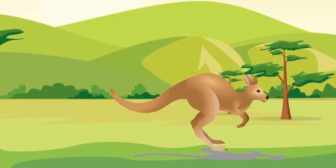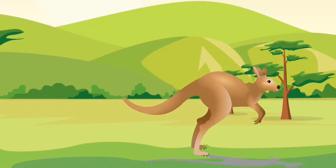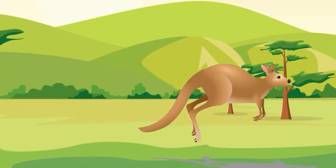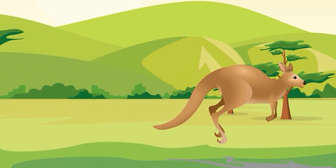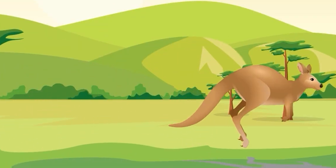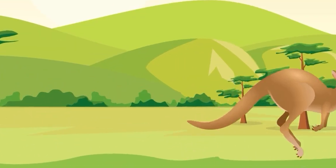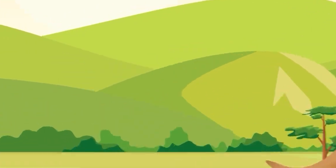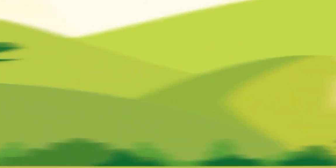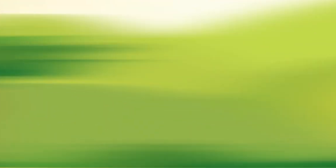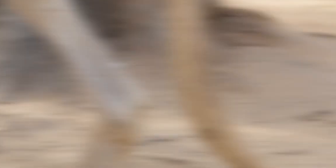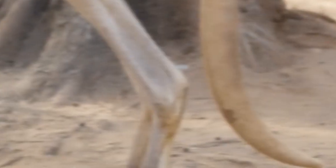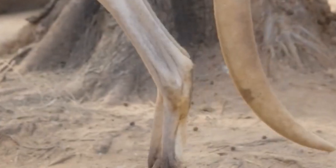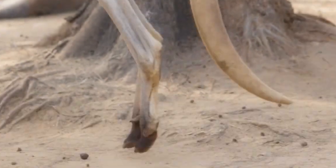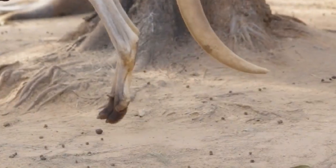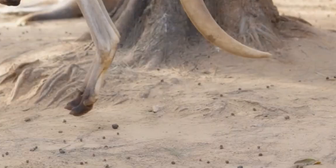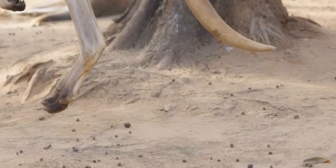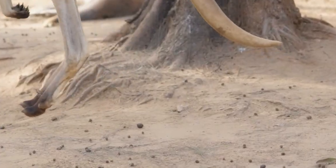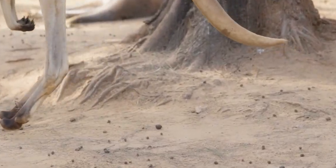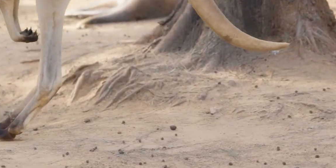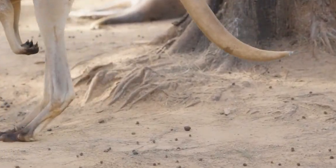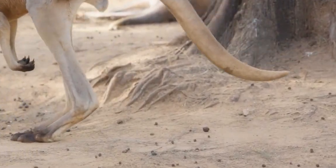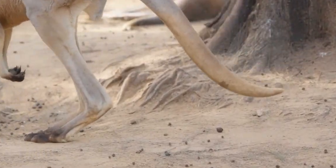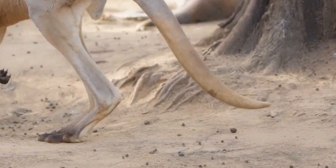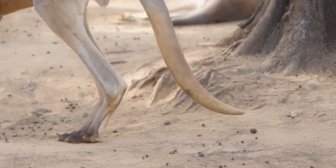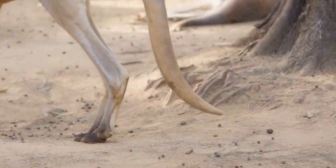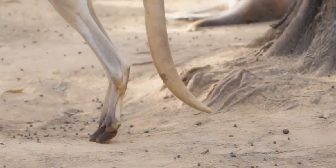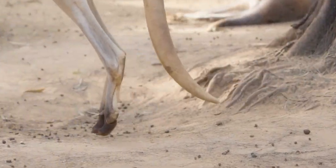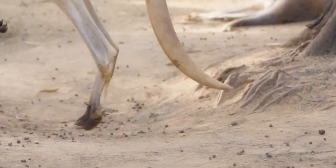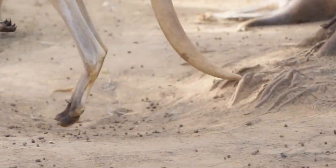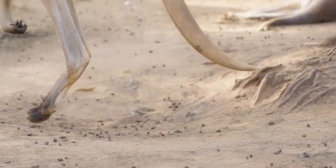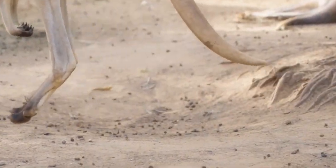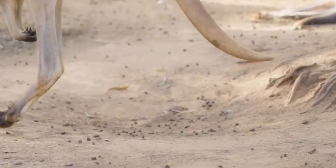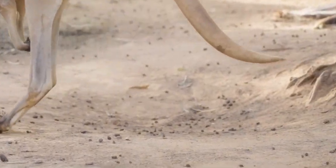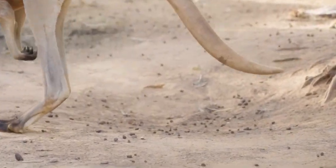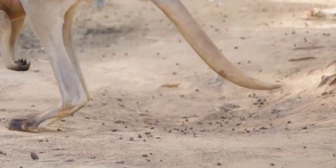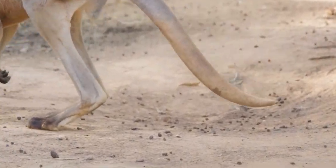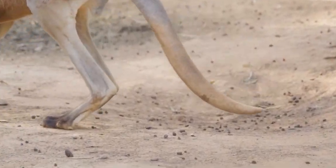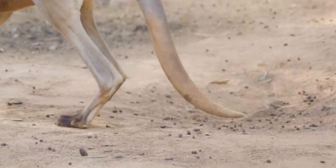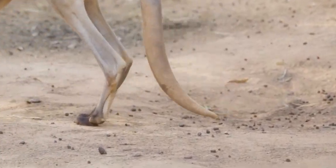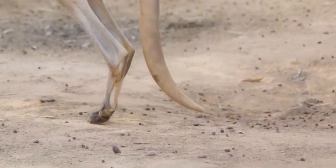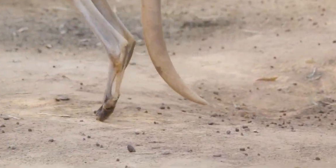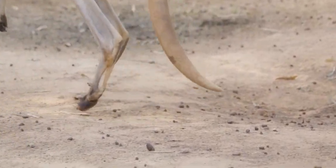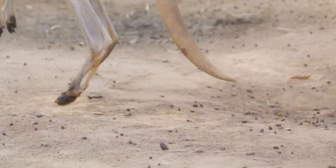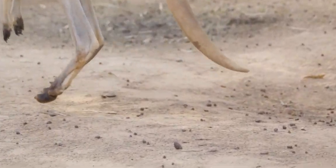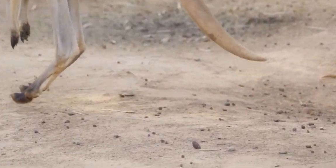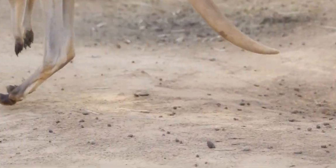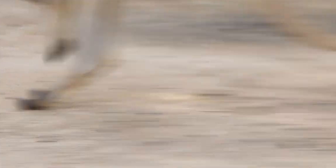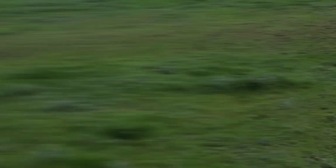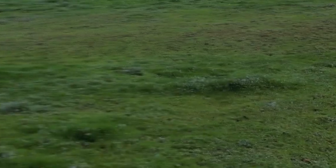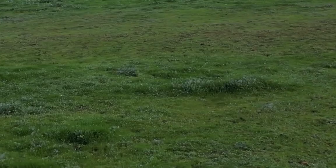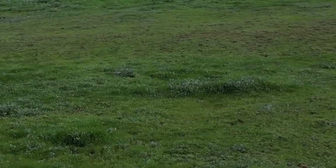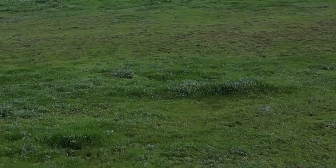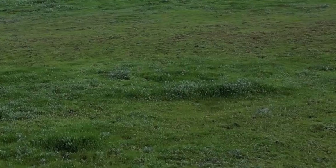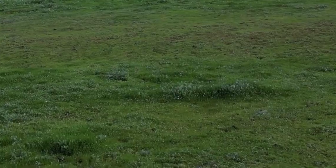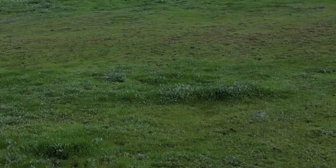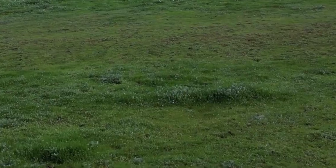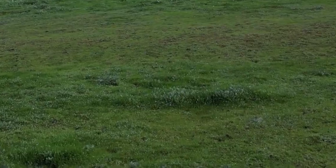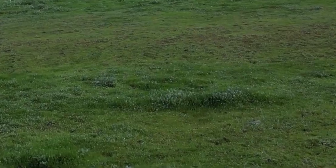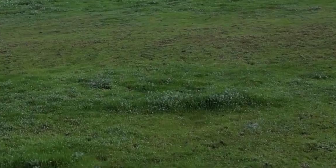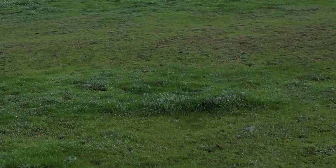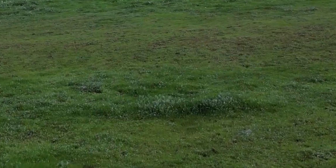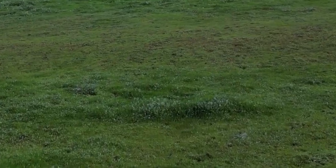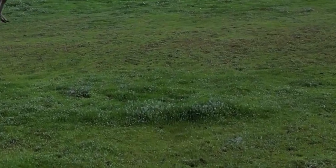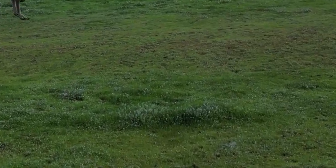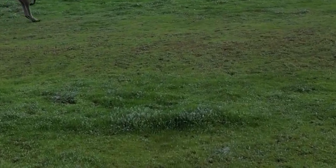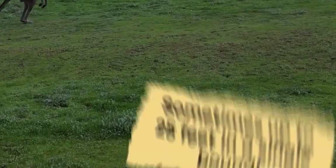facts. Speaking of powerful legs, kangaroos have an incredible jumping ability. They can leap